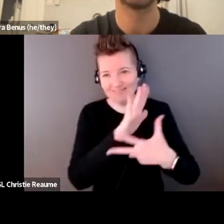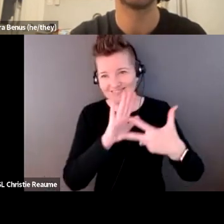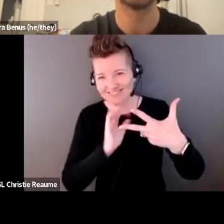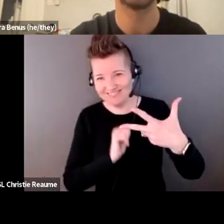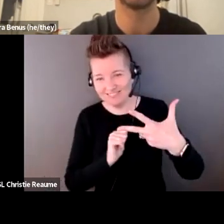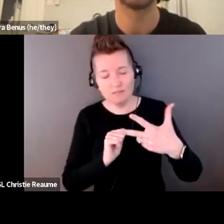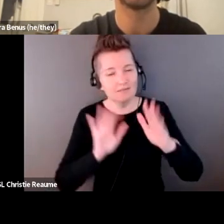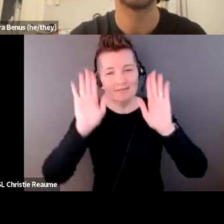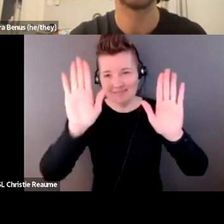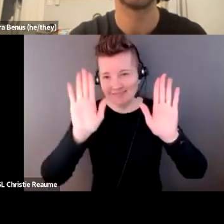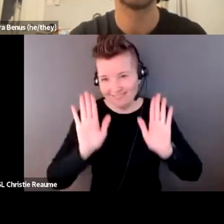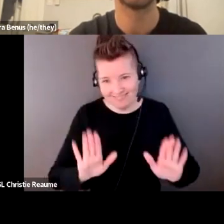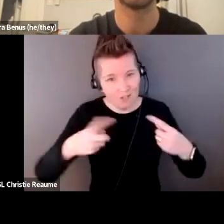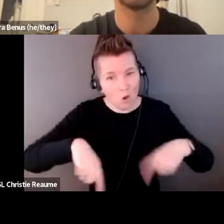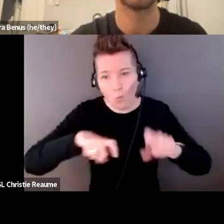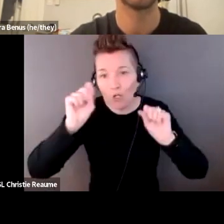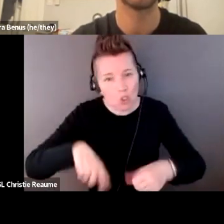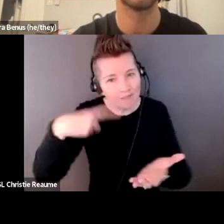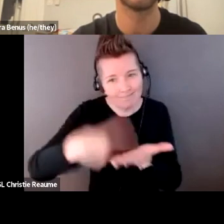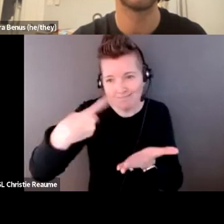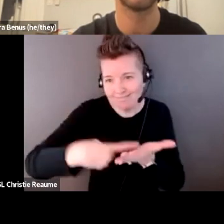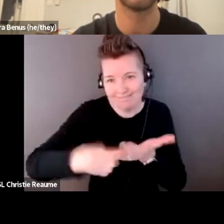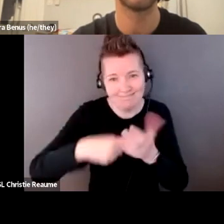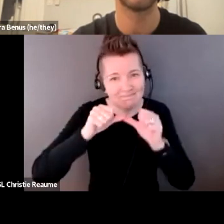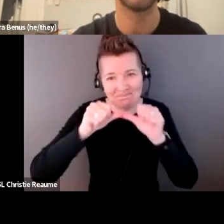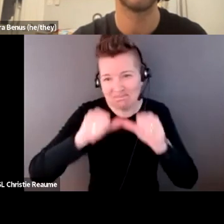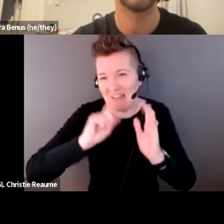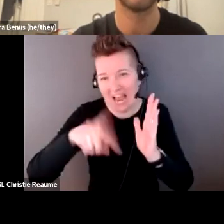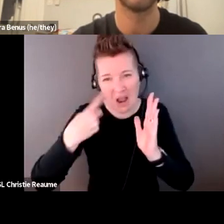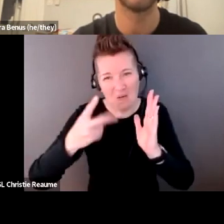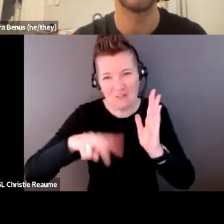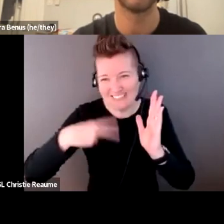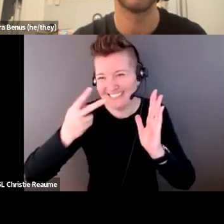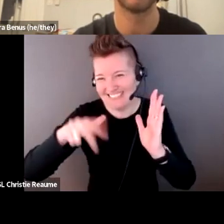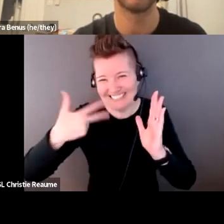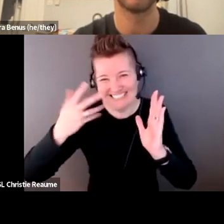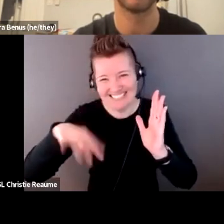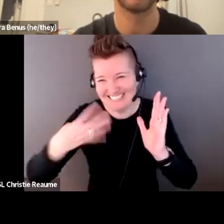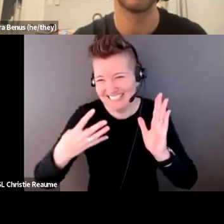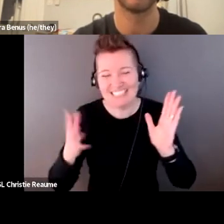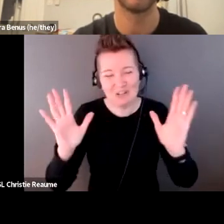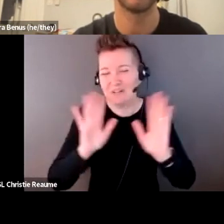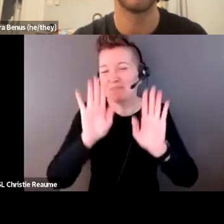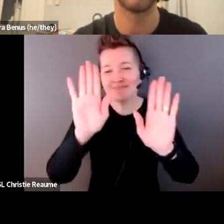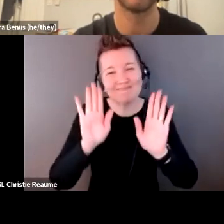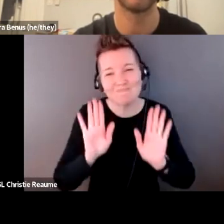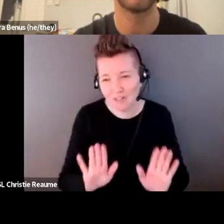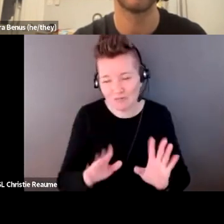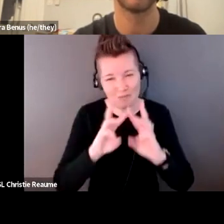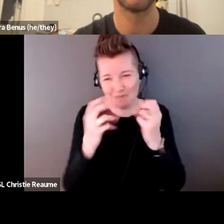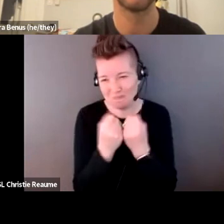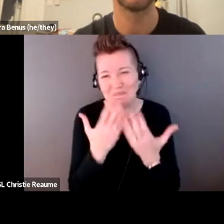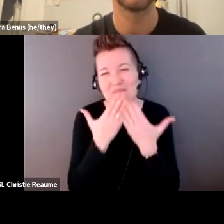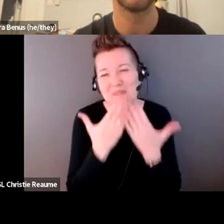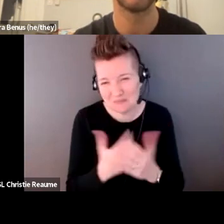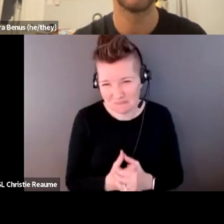so incredible. We could have kept talking for like hours. Um, but I, I just had an incredible time. It was a privilege for me. Thank you.